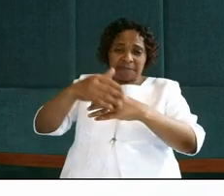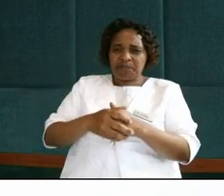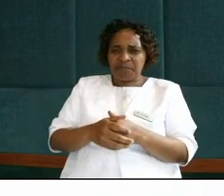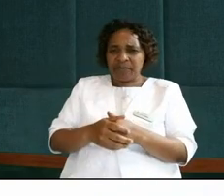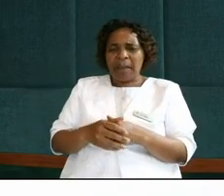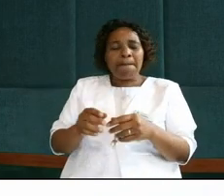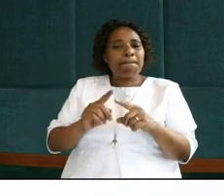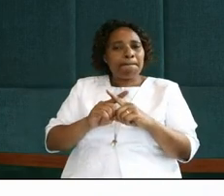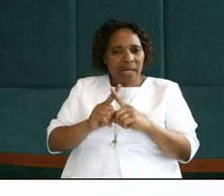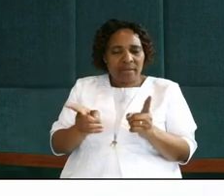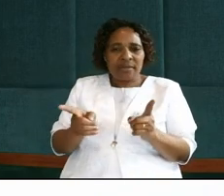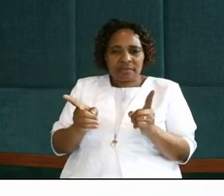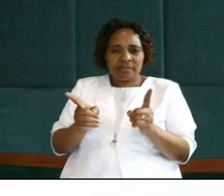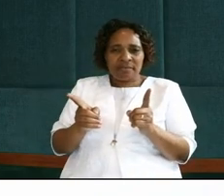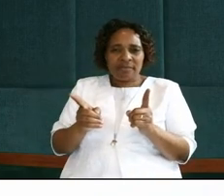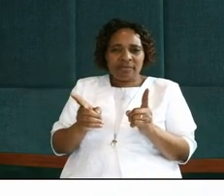But they are well,